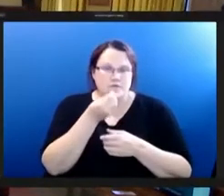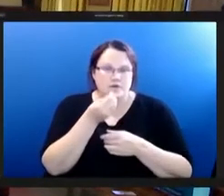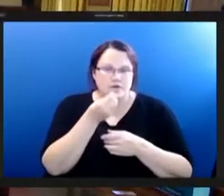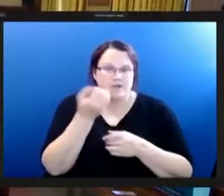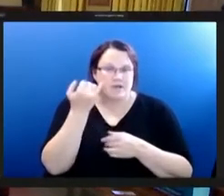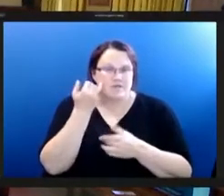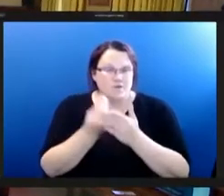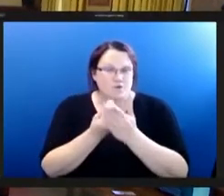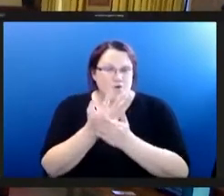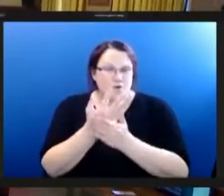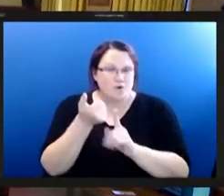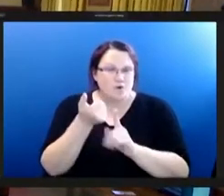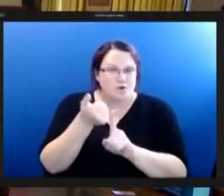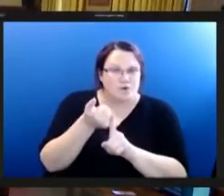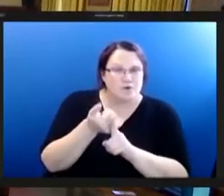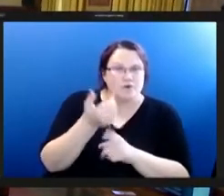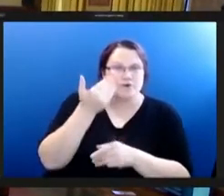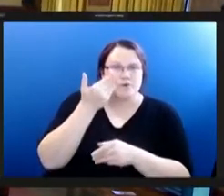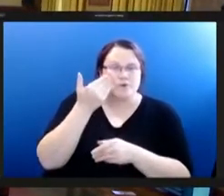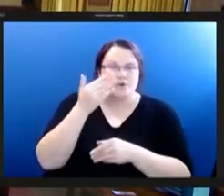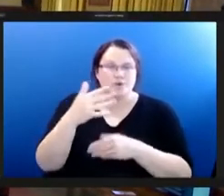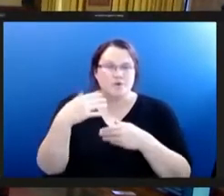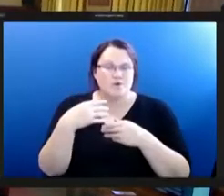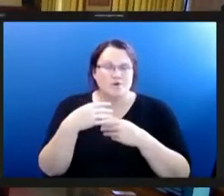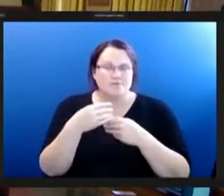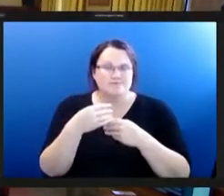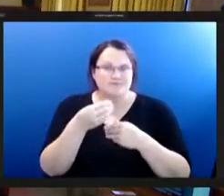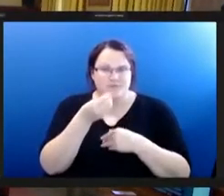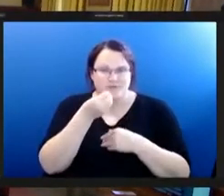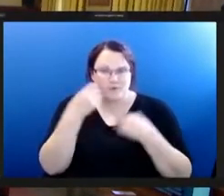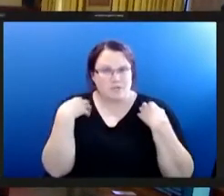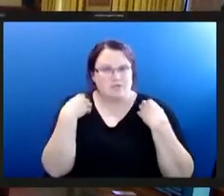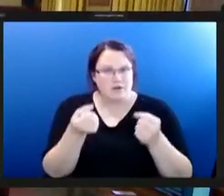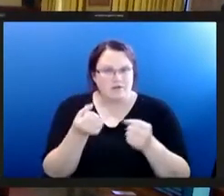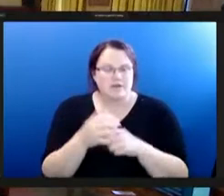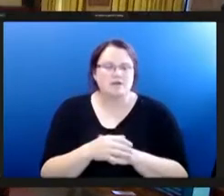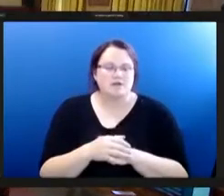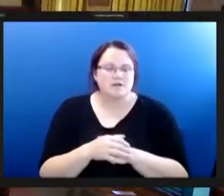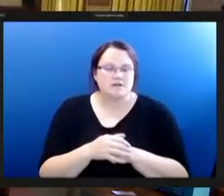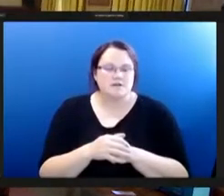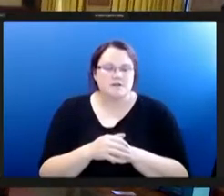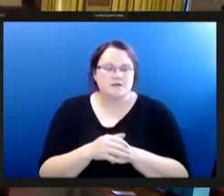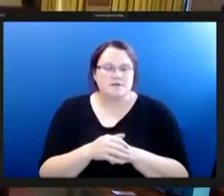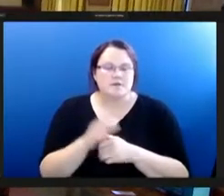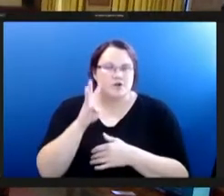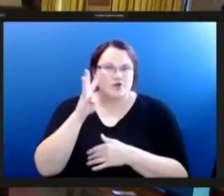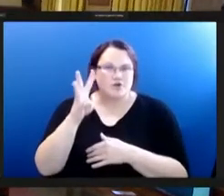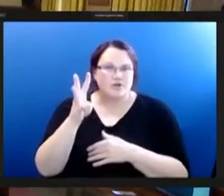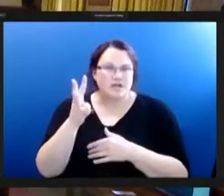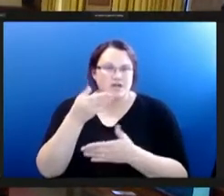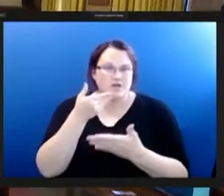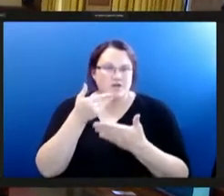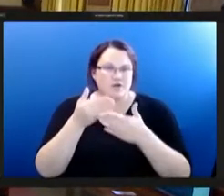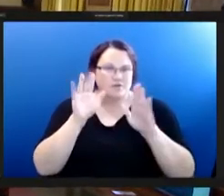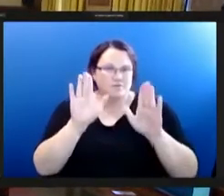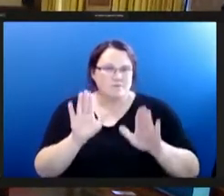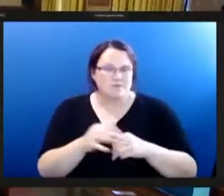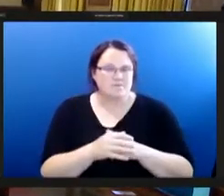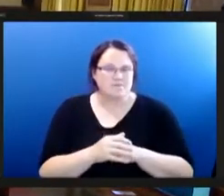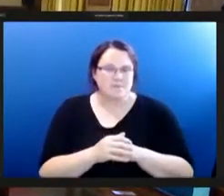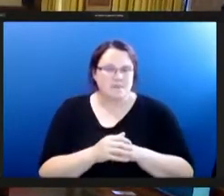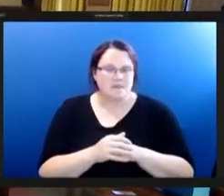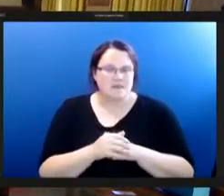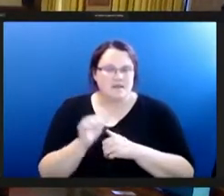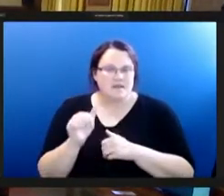doesn't have any harmful pesticides in it gardening brings people to the earth and creates a sense of place this connects neighborhoods